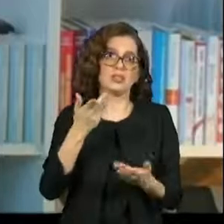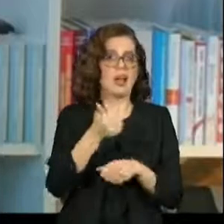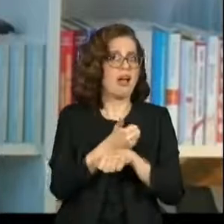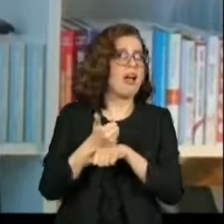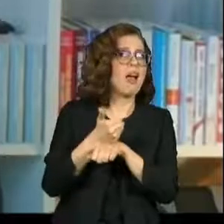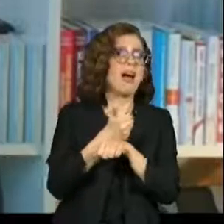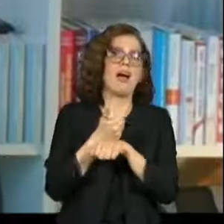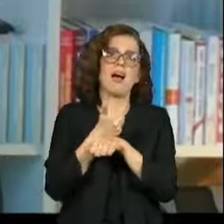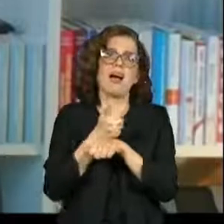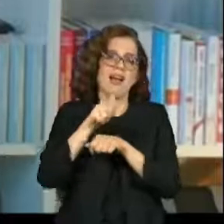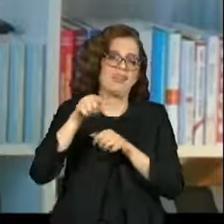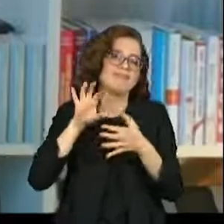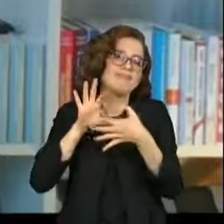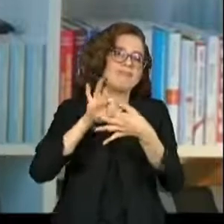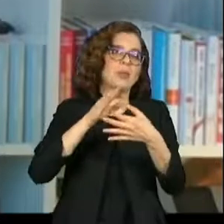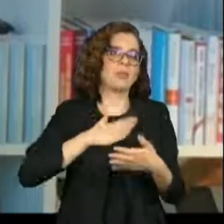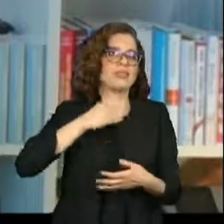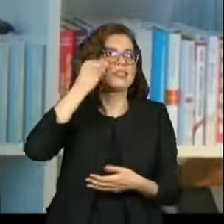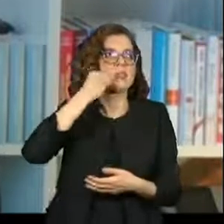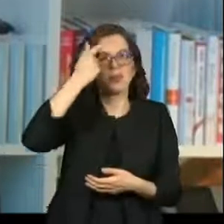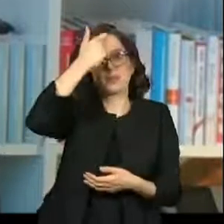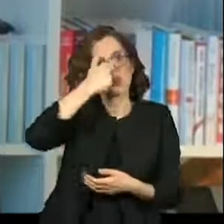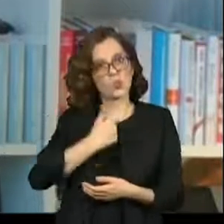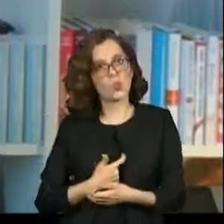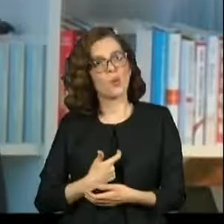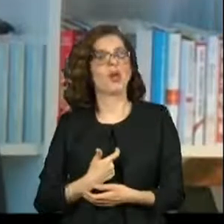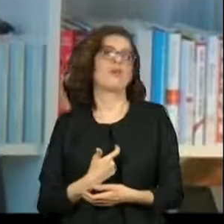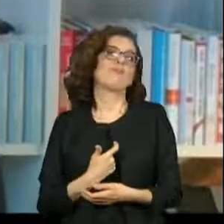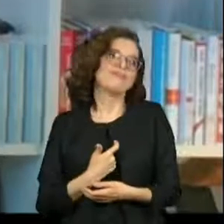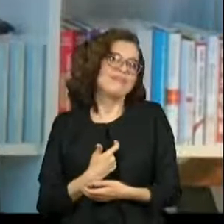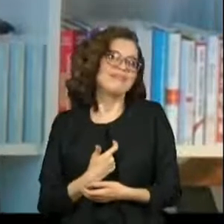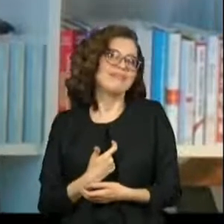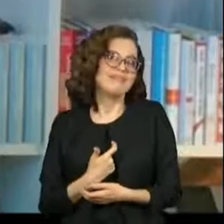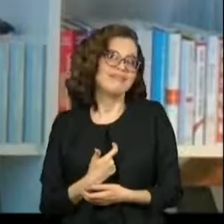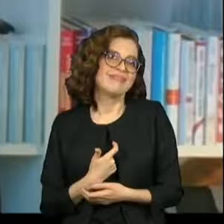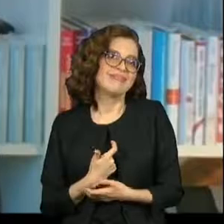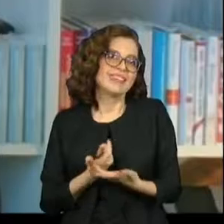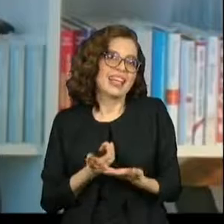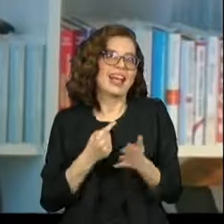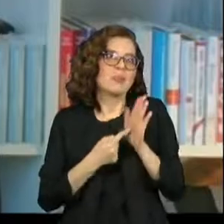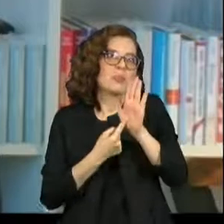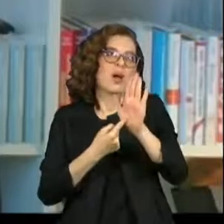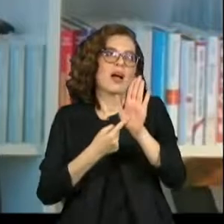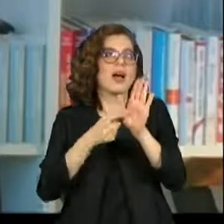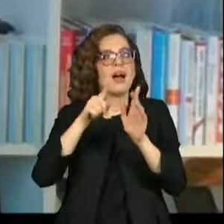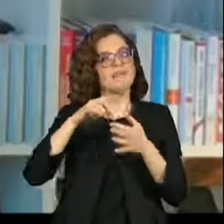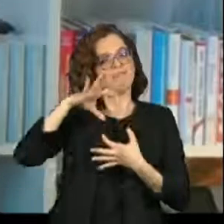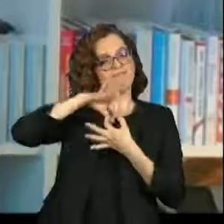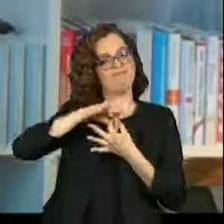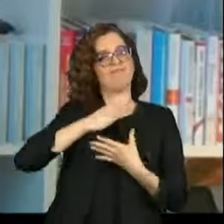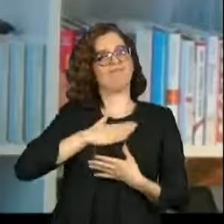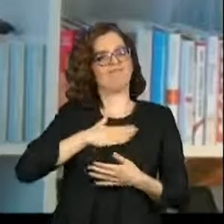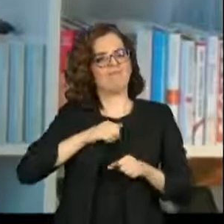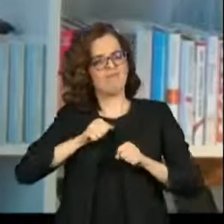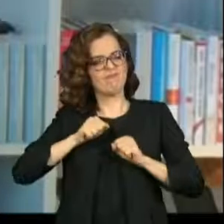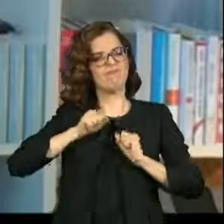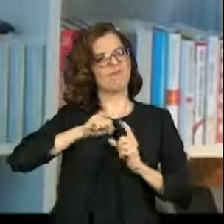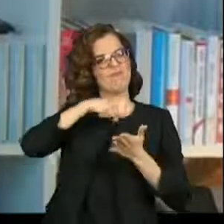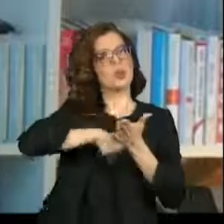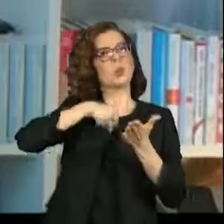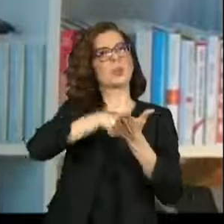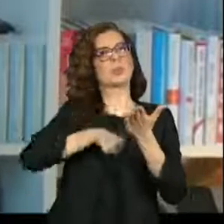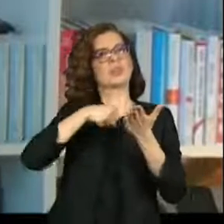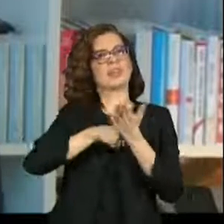go on to have a career. So I think that personal experience of of how